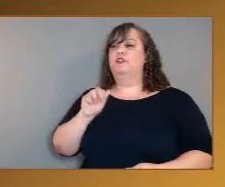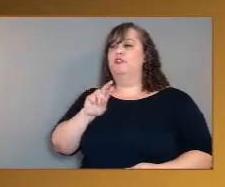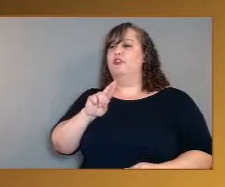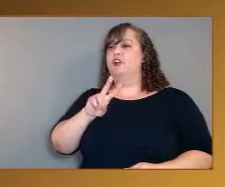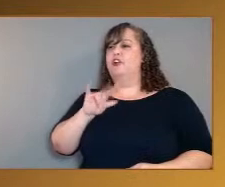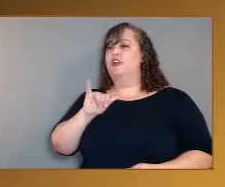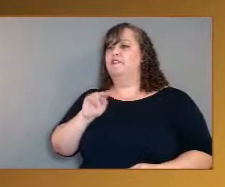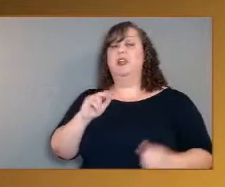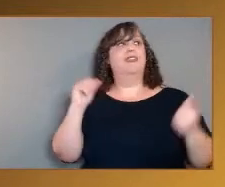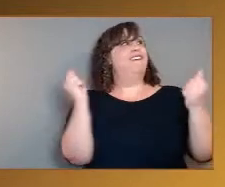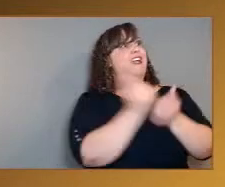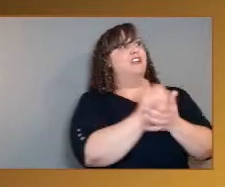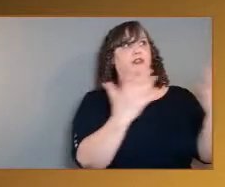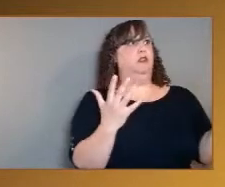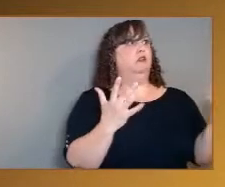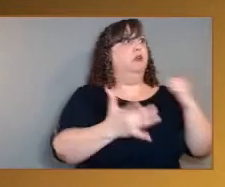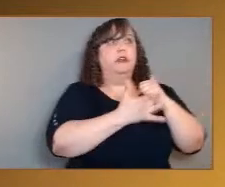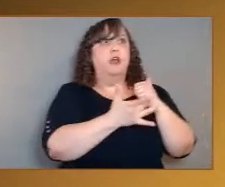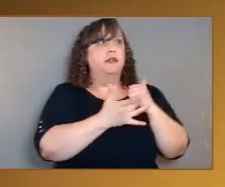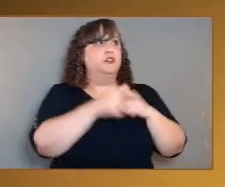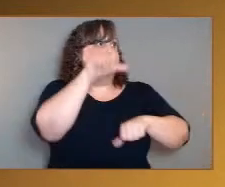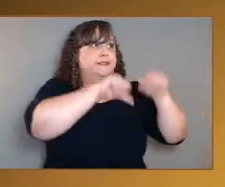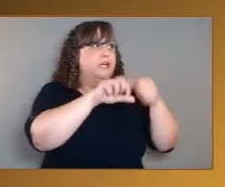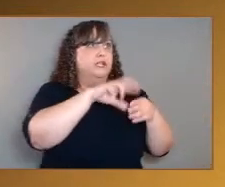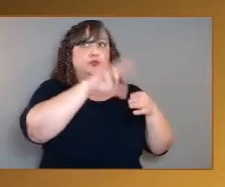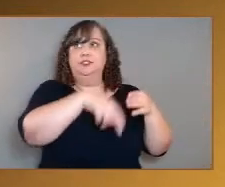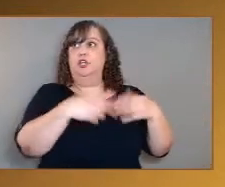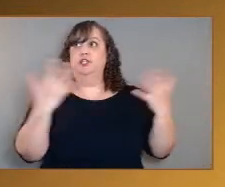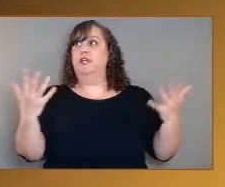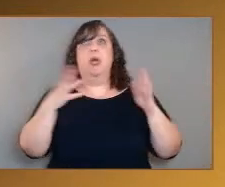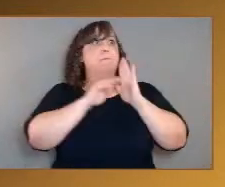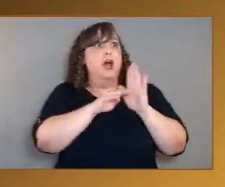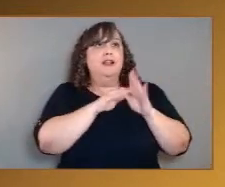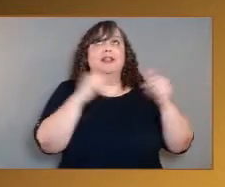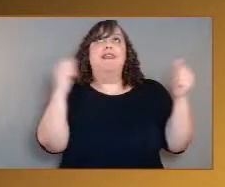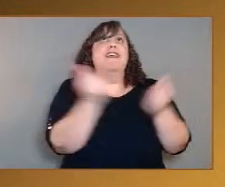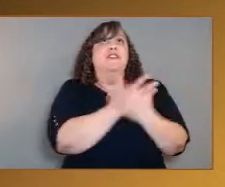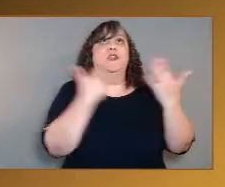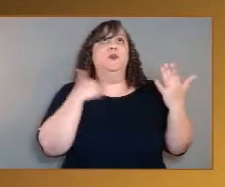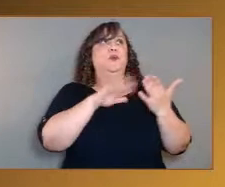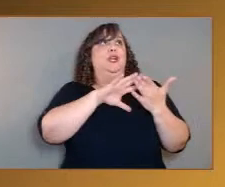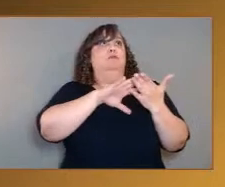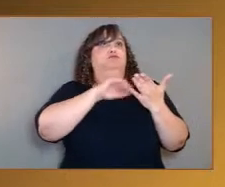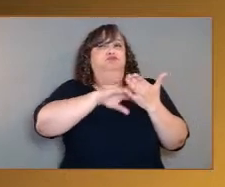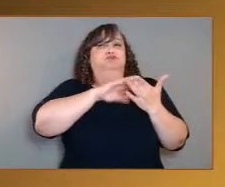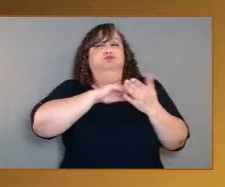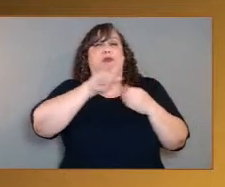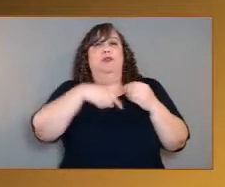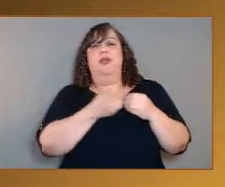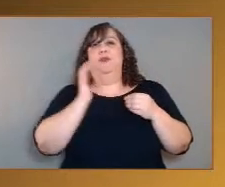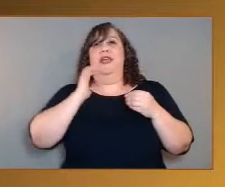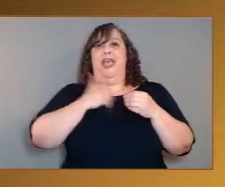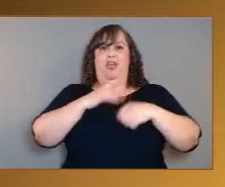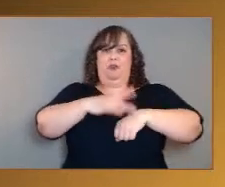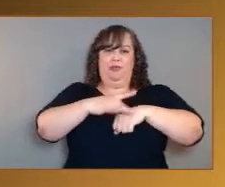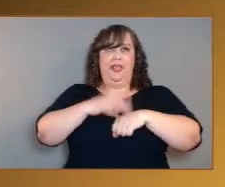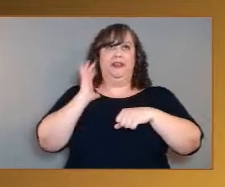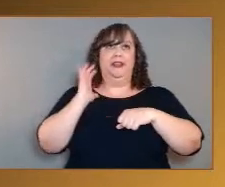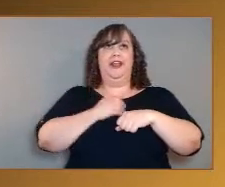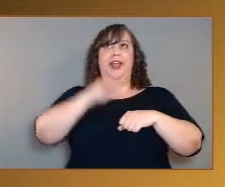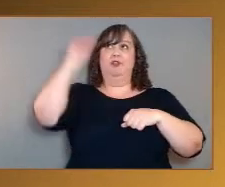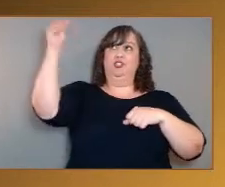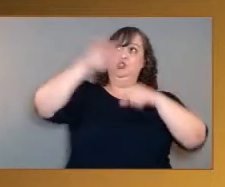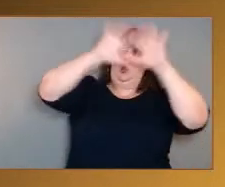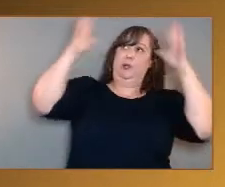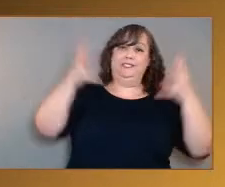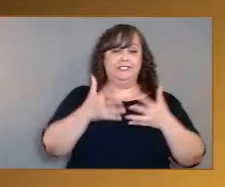modeling, what we've learned about our solar system, our universe, our planet, is just an amazing paradigm shift. And so what we thought we knew in